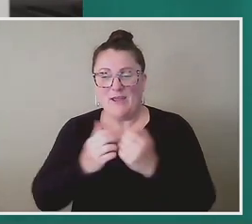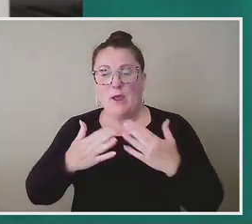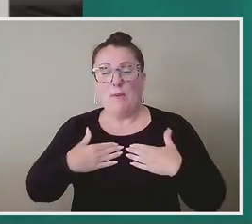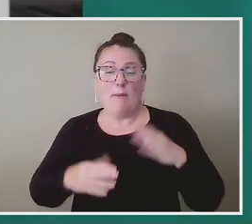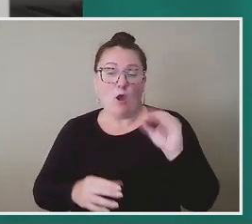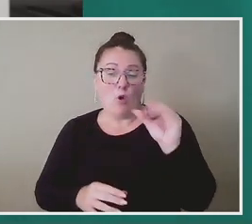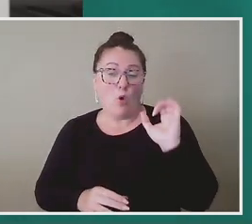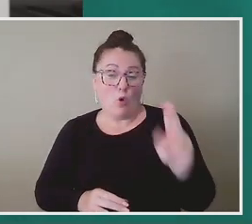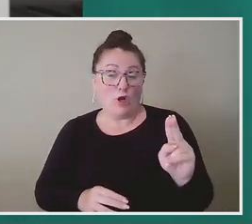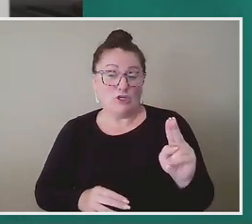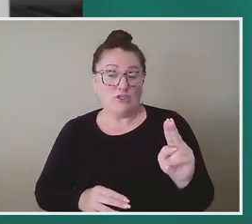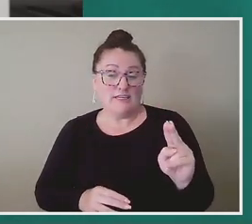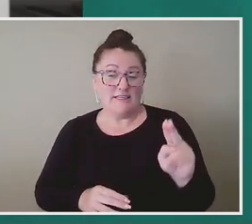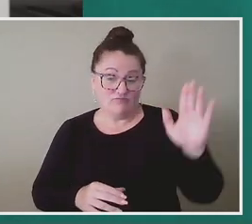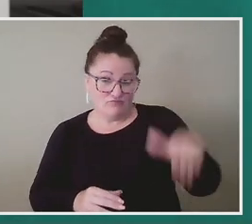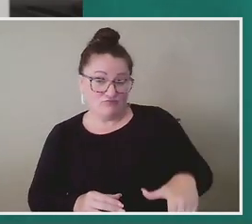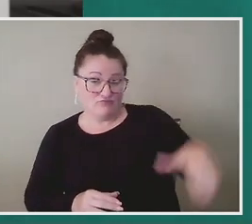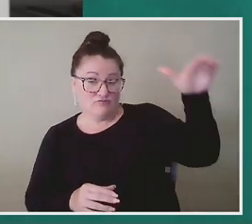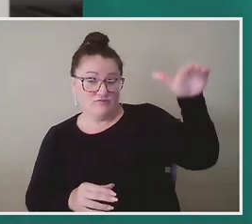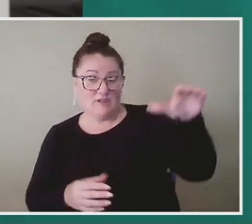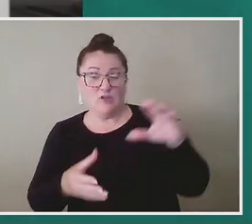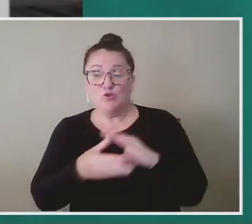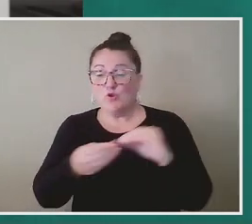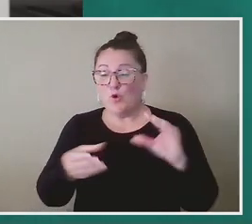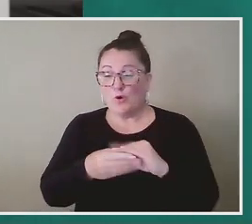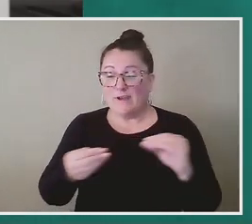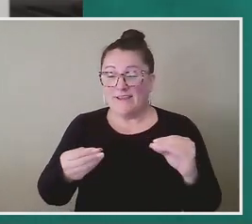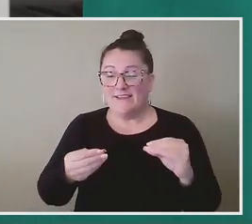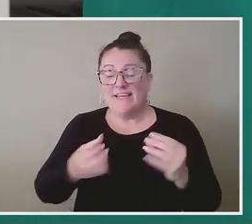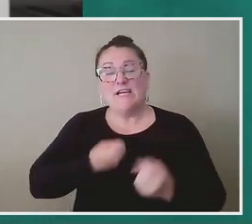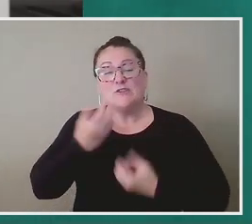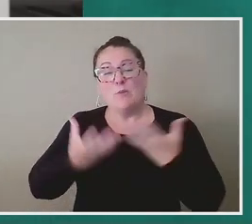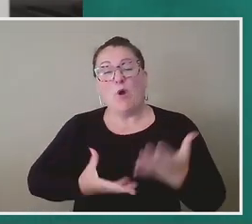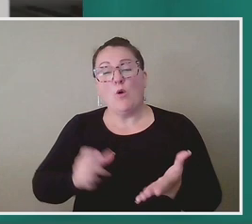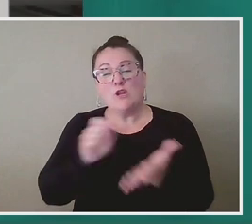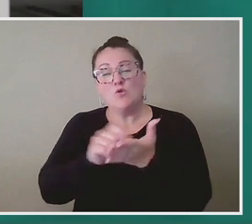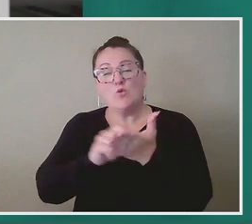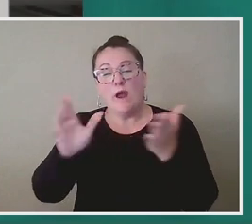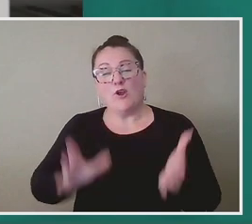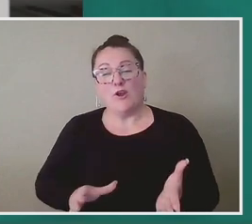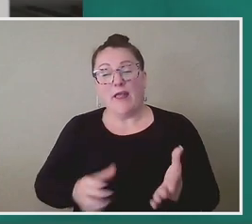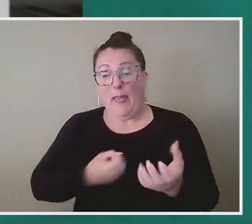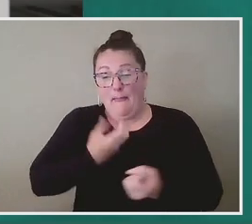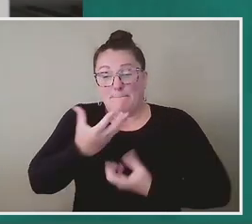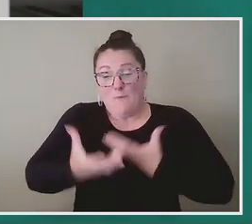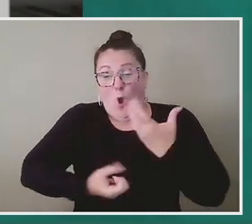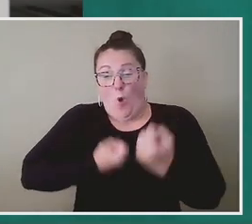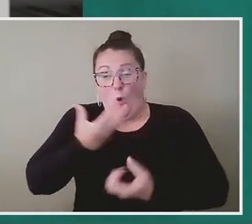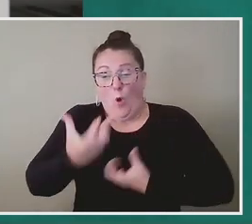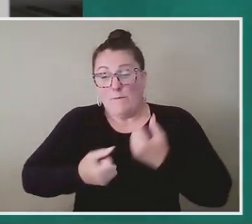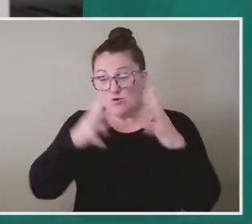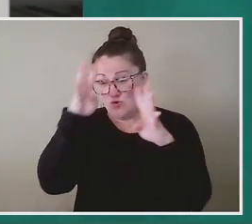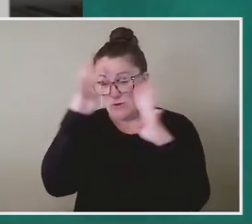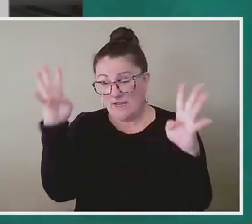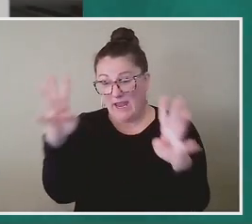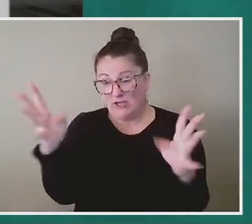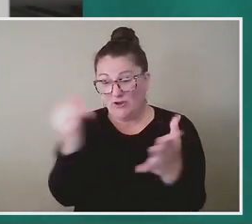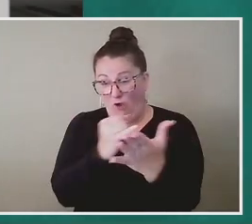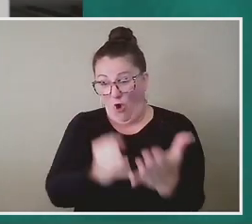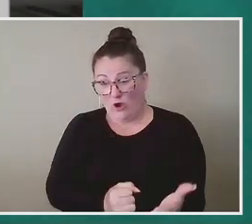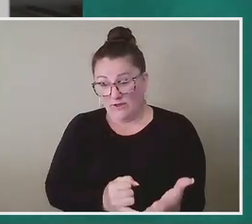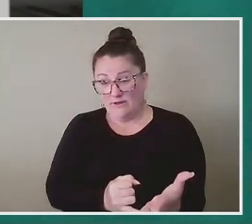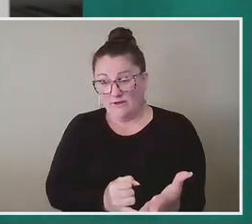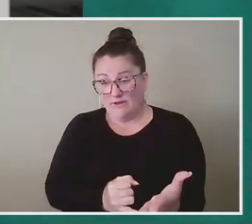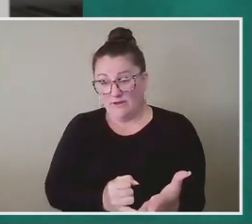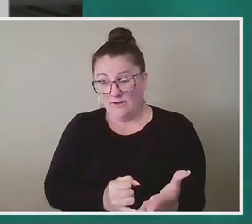is that of a poet, as a writer. And so poems are both the creation of art, but